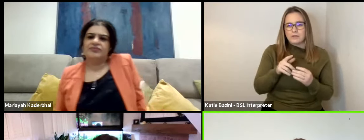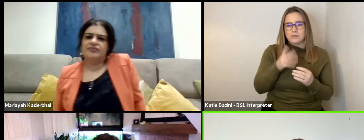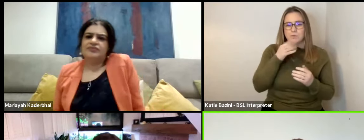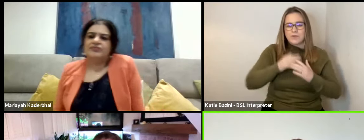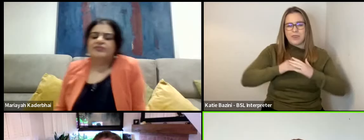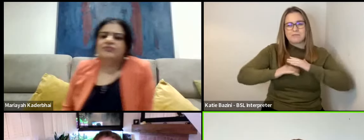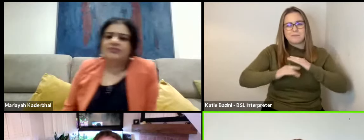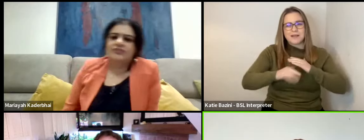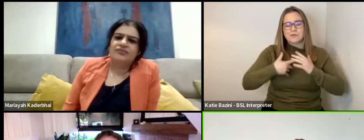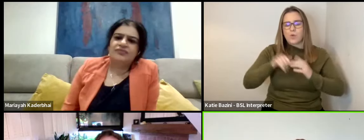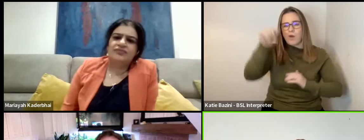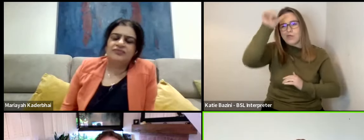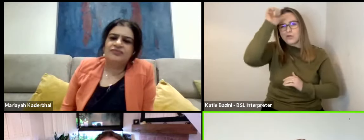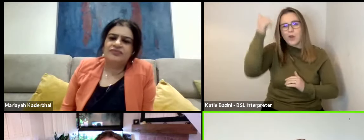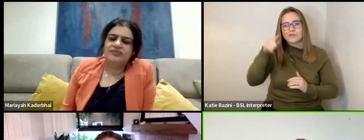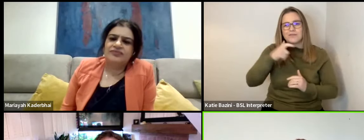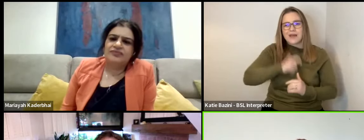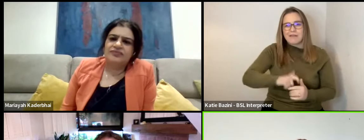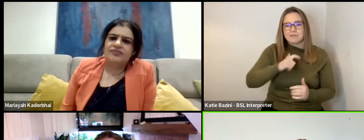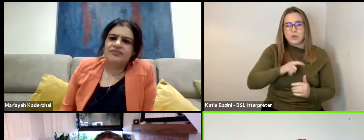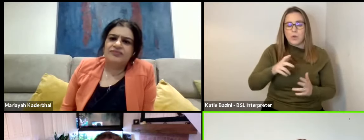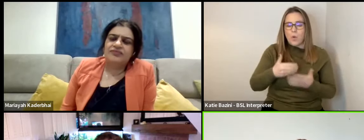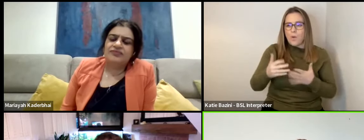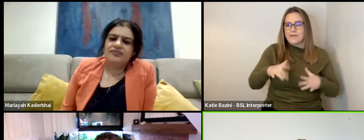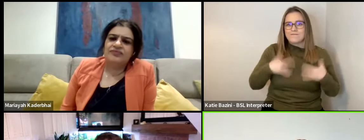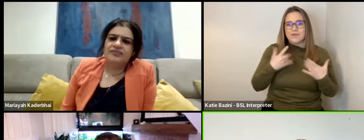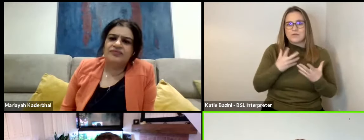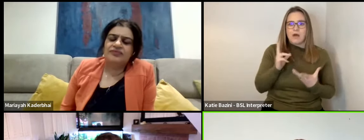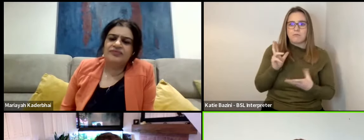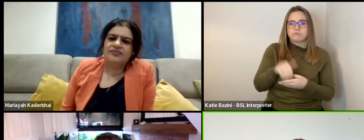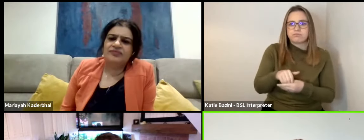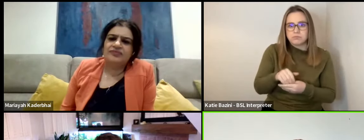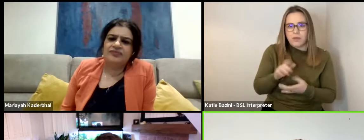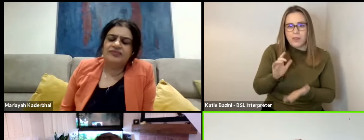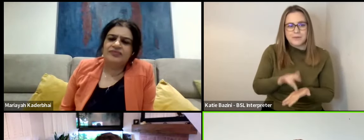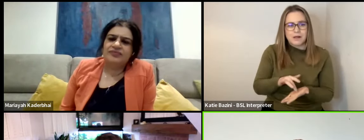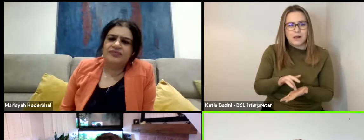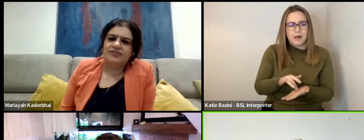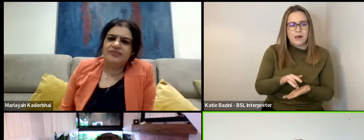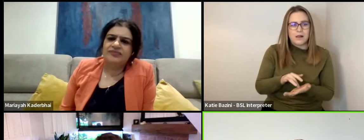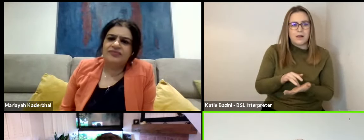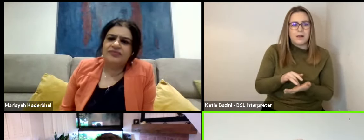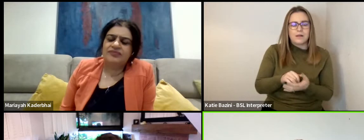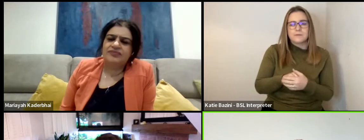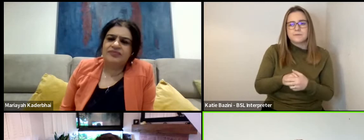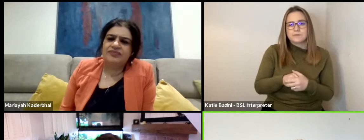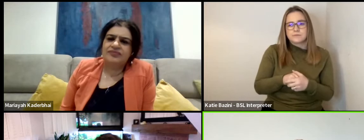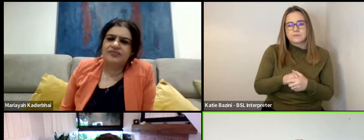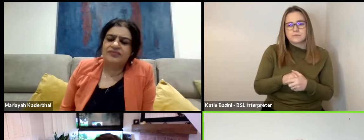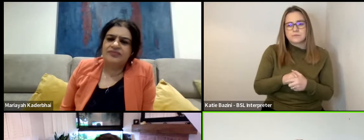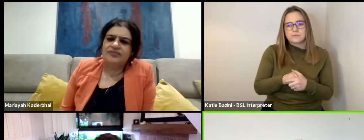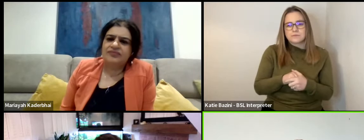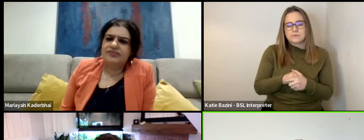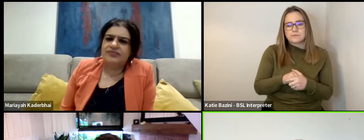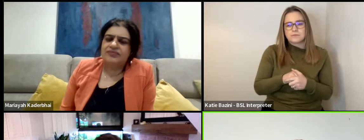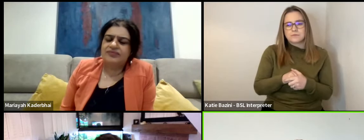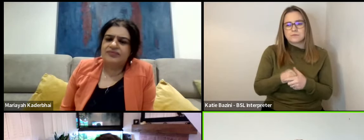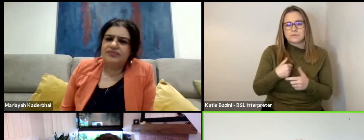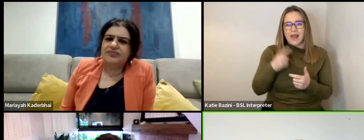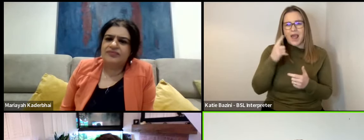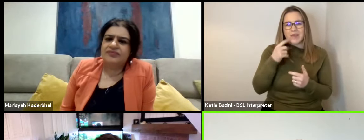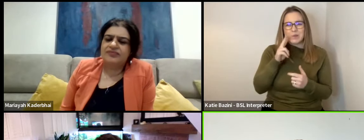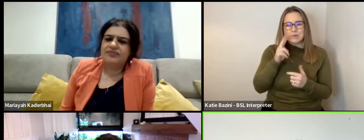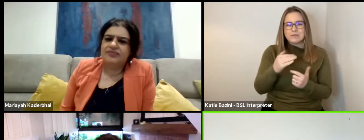knowledge of that character. So it always feels like you're jumping in in the middle. And yeah, I think you see